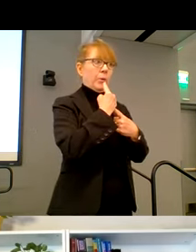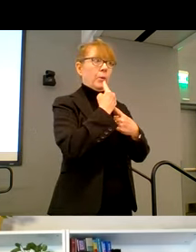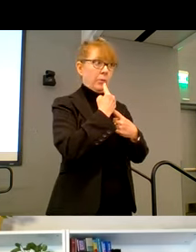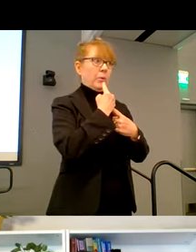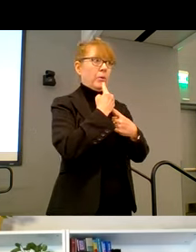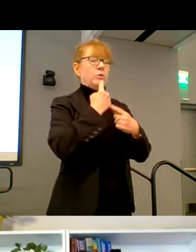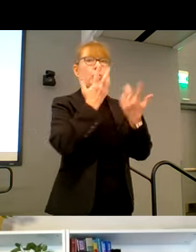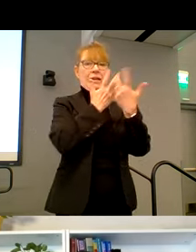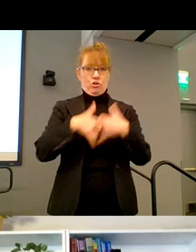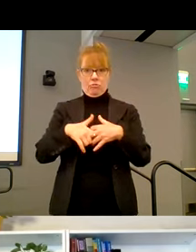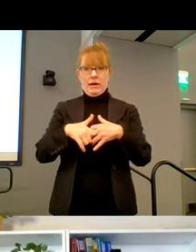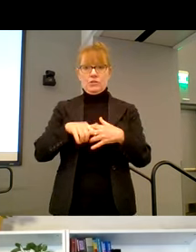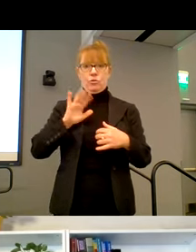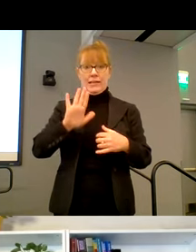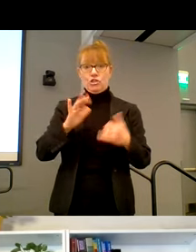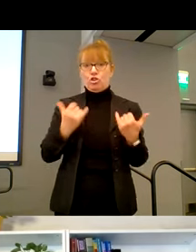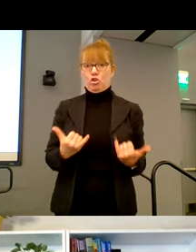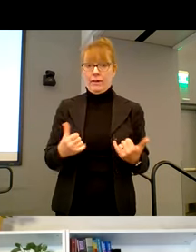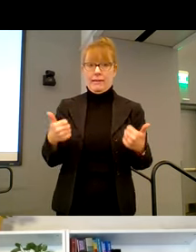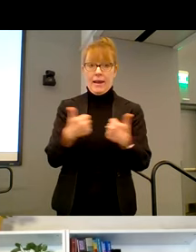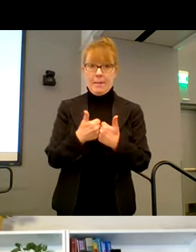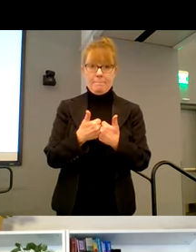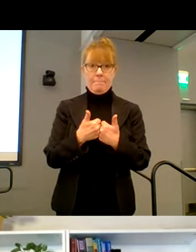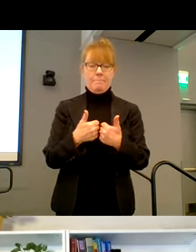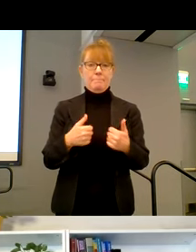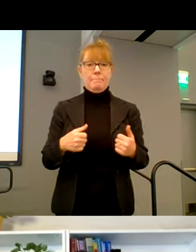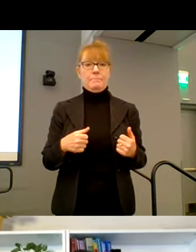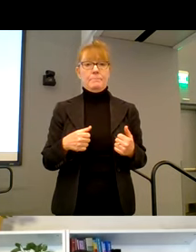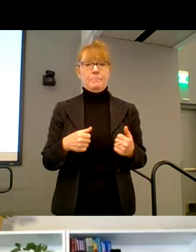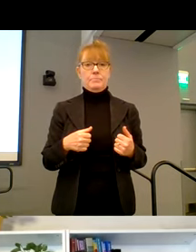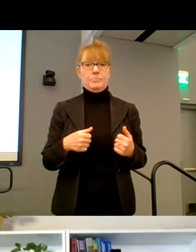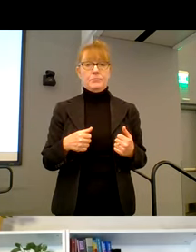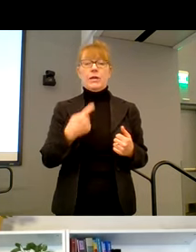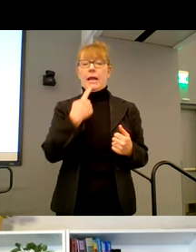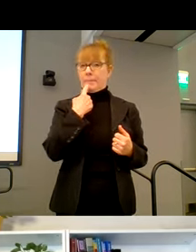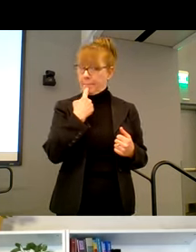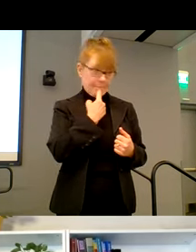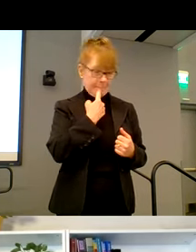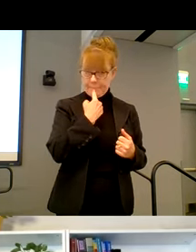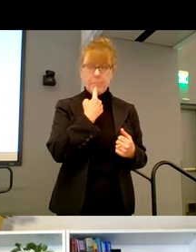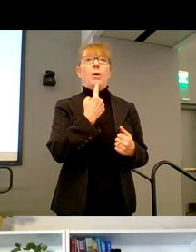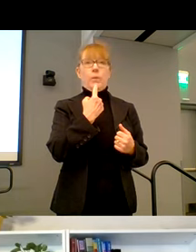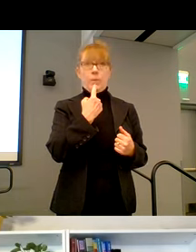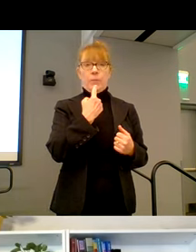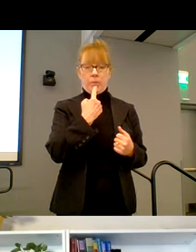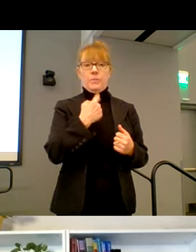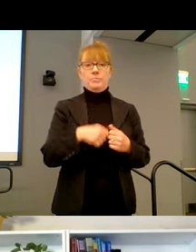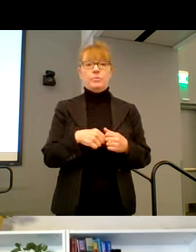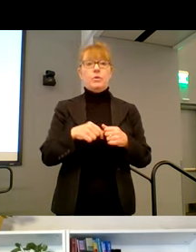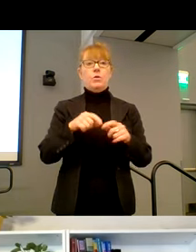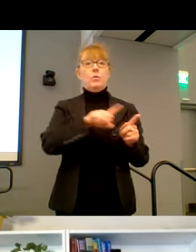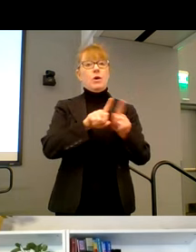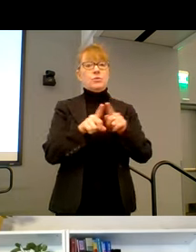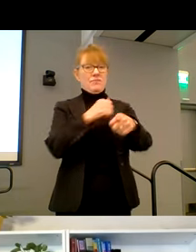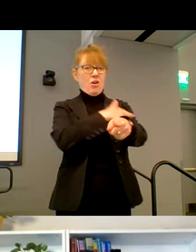playing setup. Um, here we have the, uh, Cincinnati children's medical center, hospital center. Uh, I